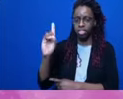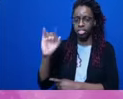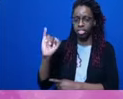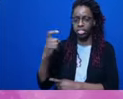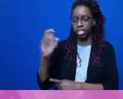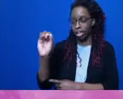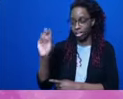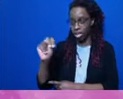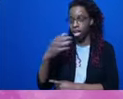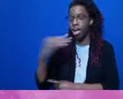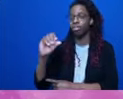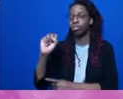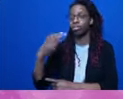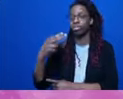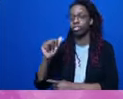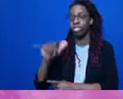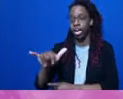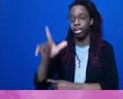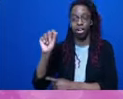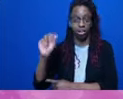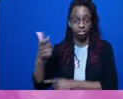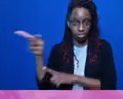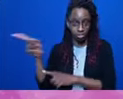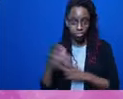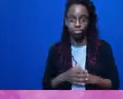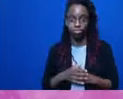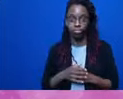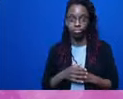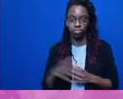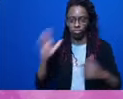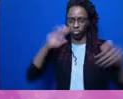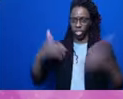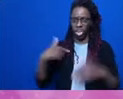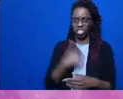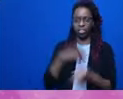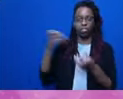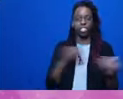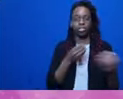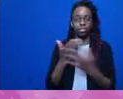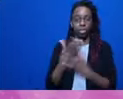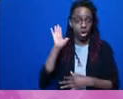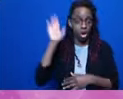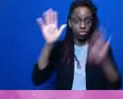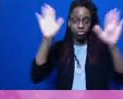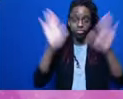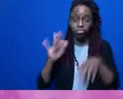us through an excellent resource titled Get Information,